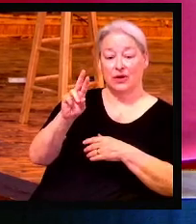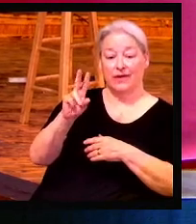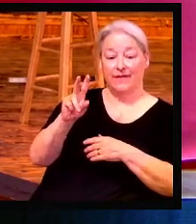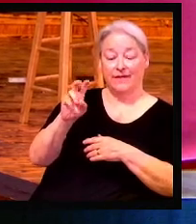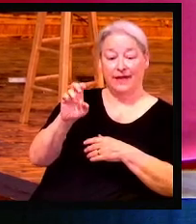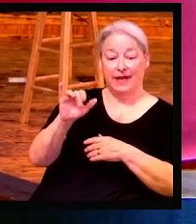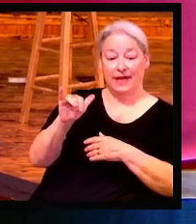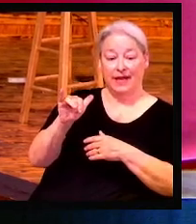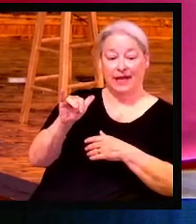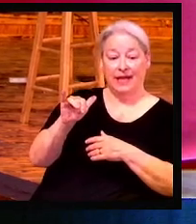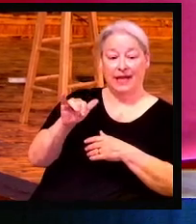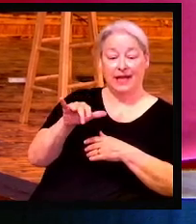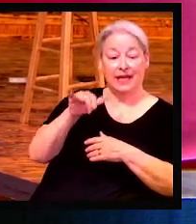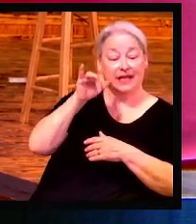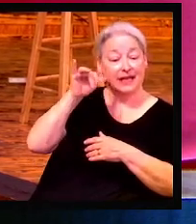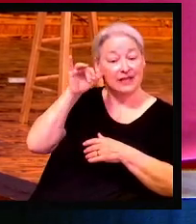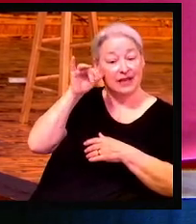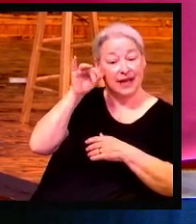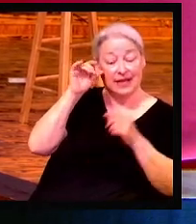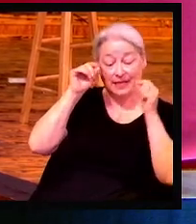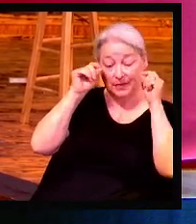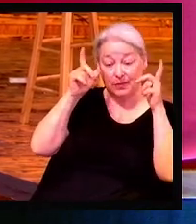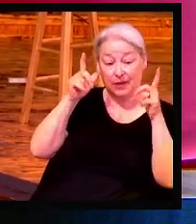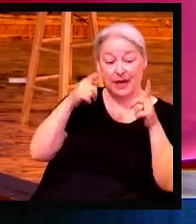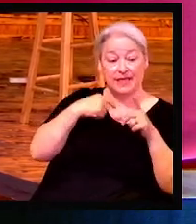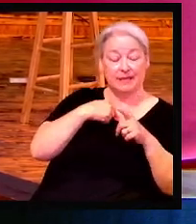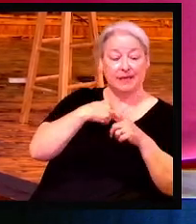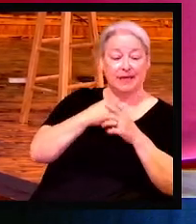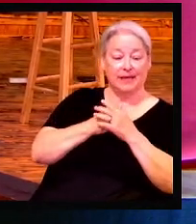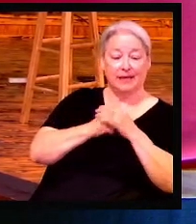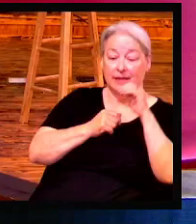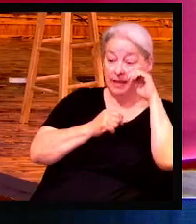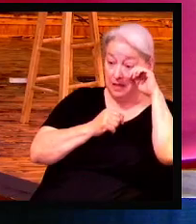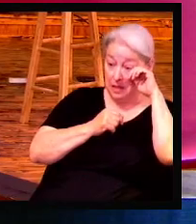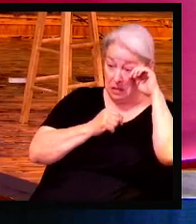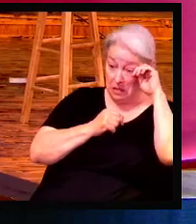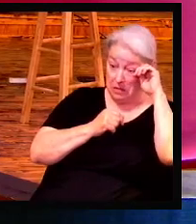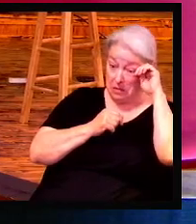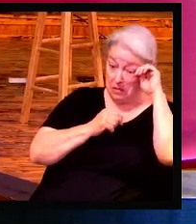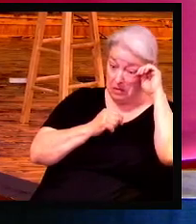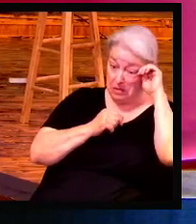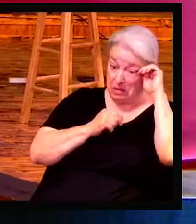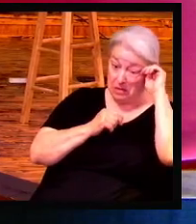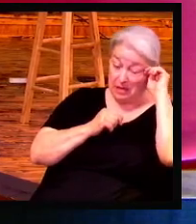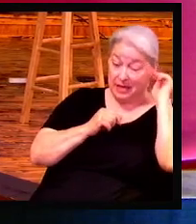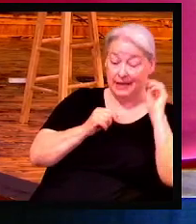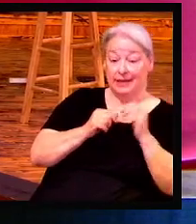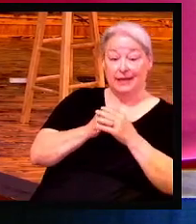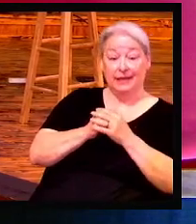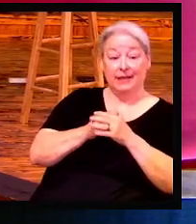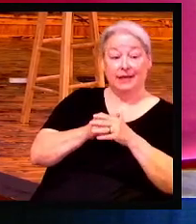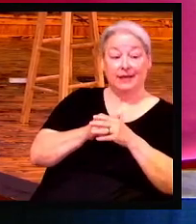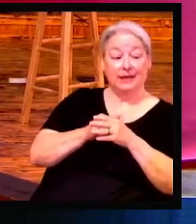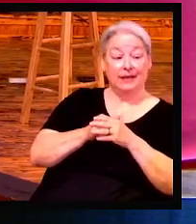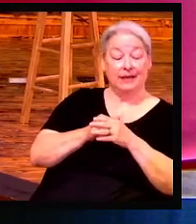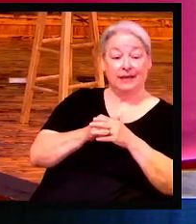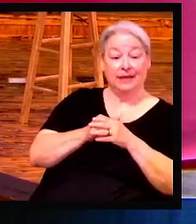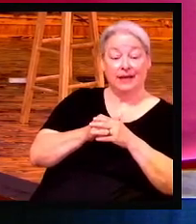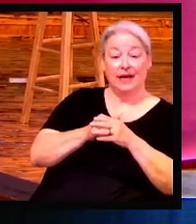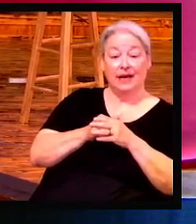If you've heard me say a few times from the pulpit, let us not all as born again Christians assume everybody knows what we know.